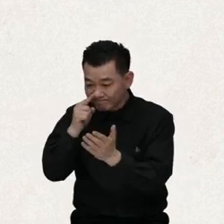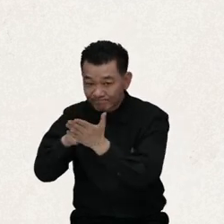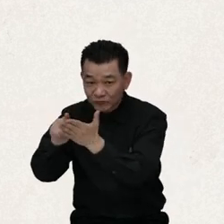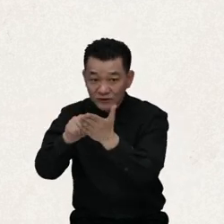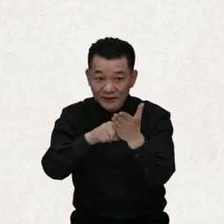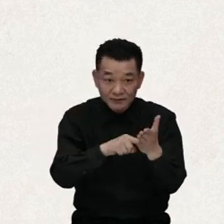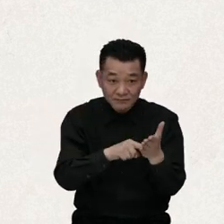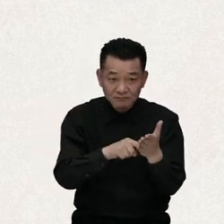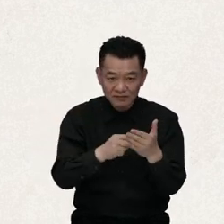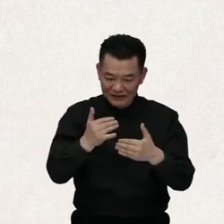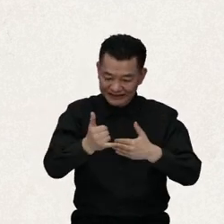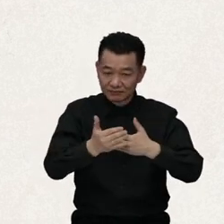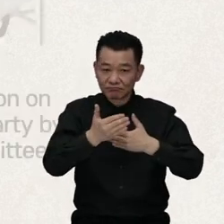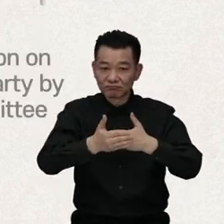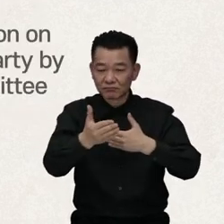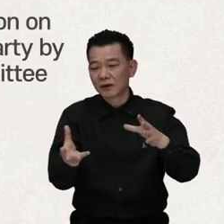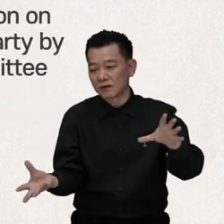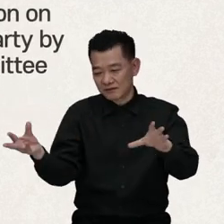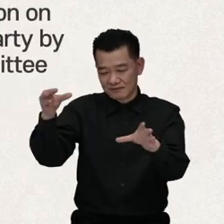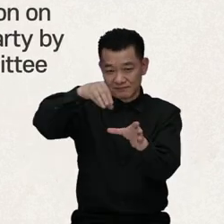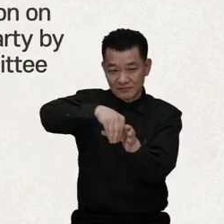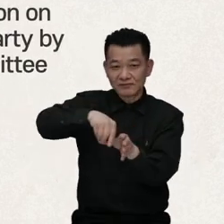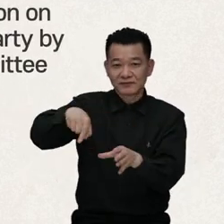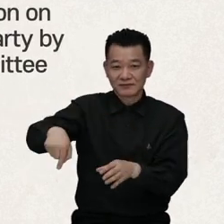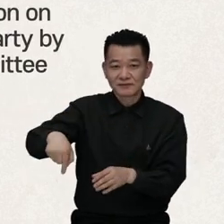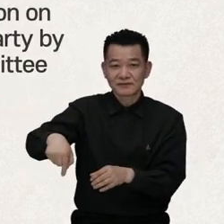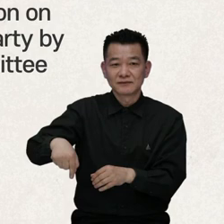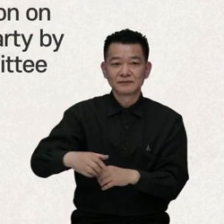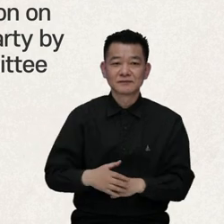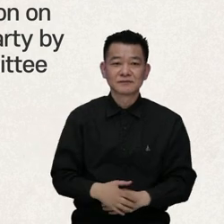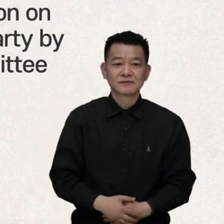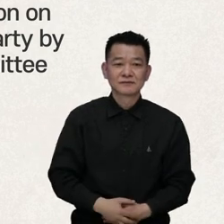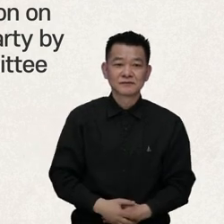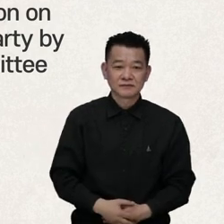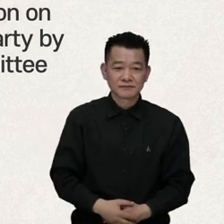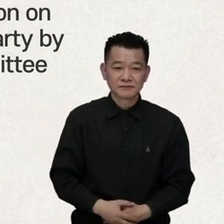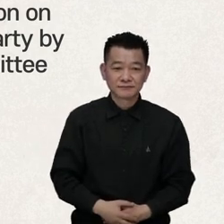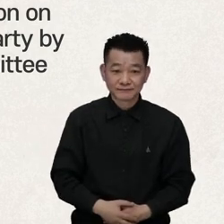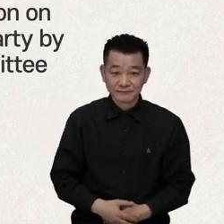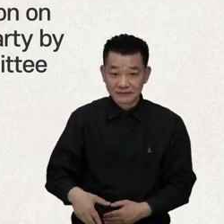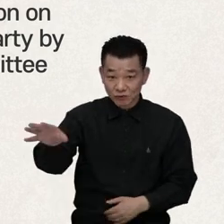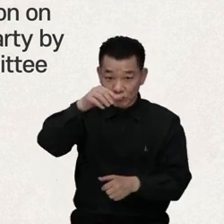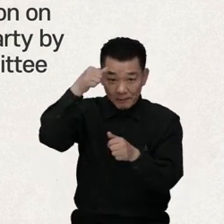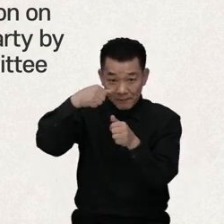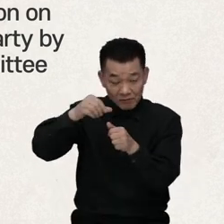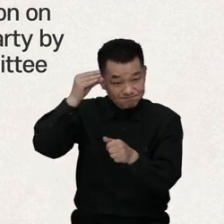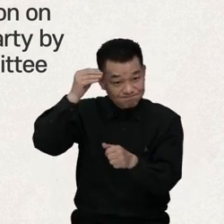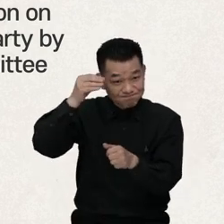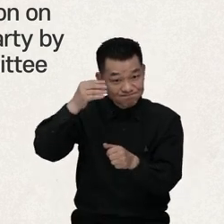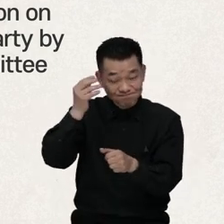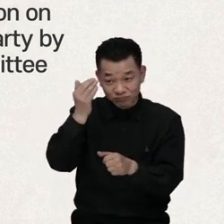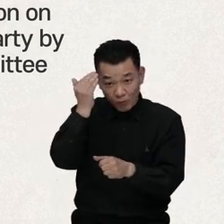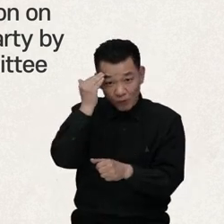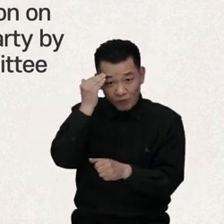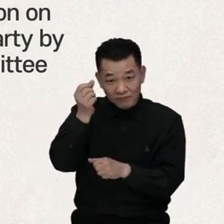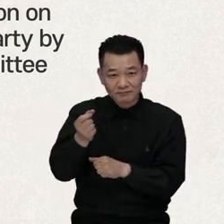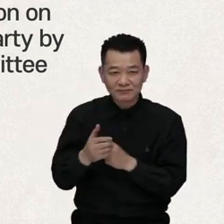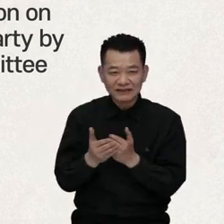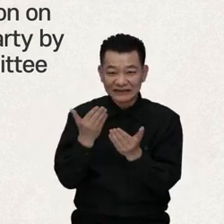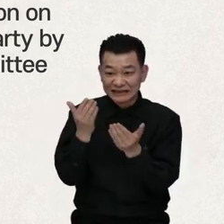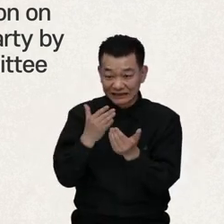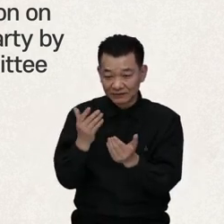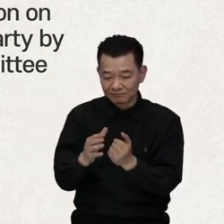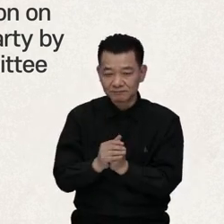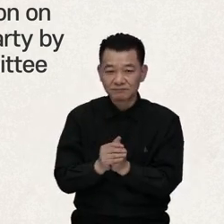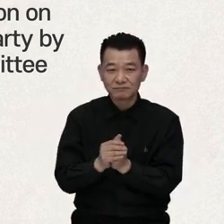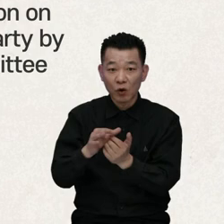Disabilities, which leads to the investigation procedure targeted on the State Party. Let's learn more about the optional protocol